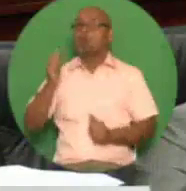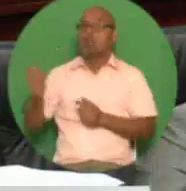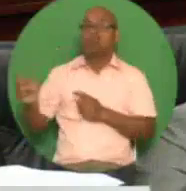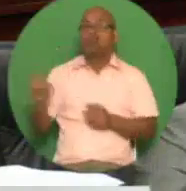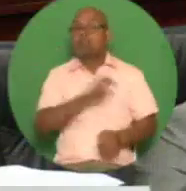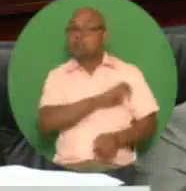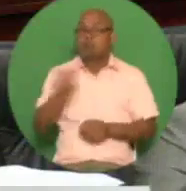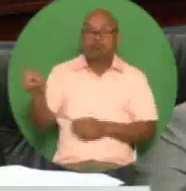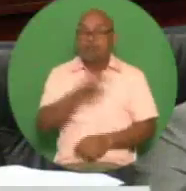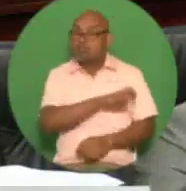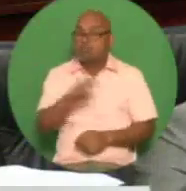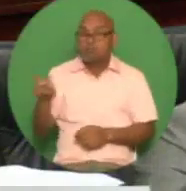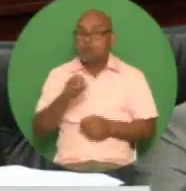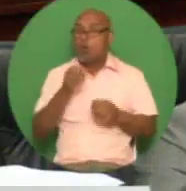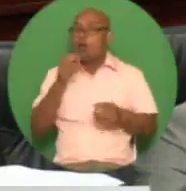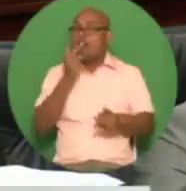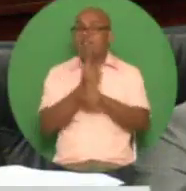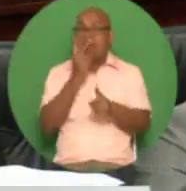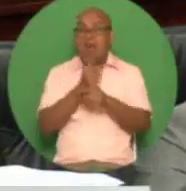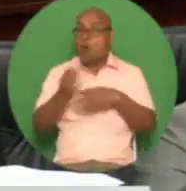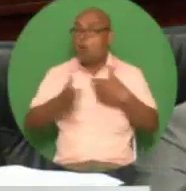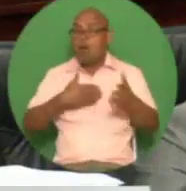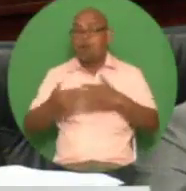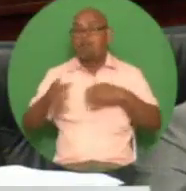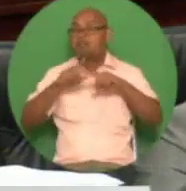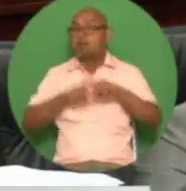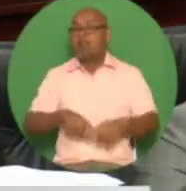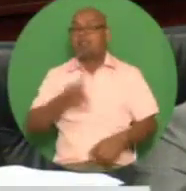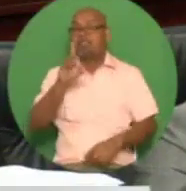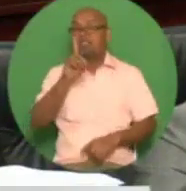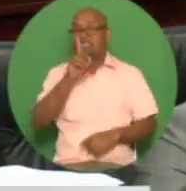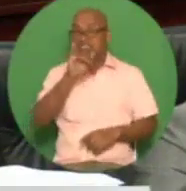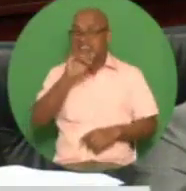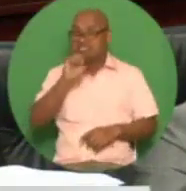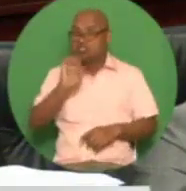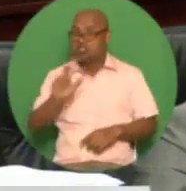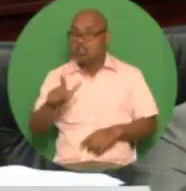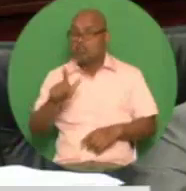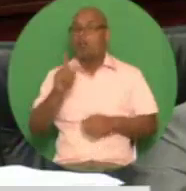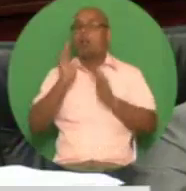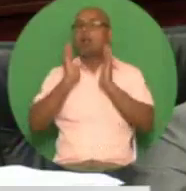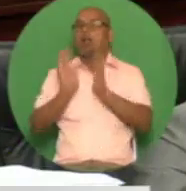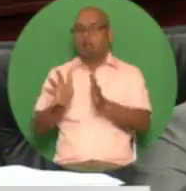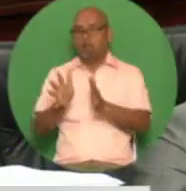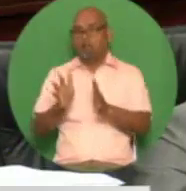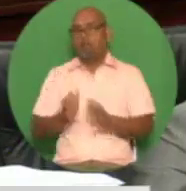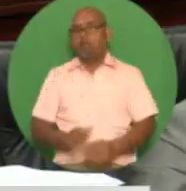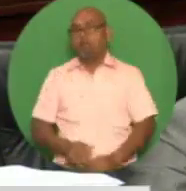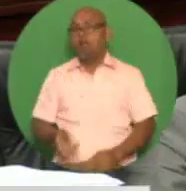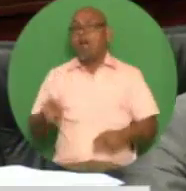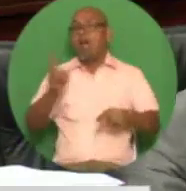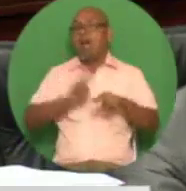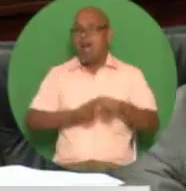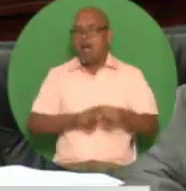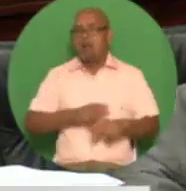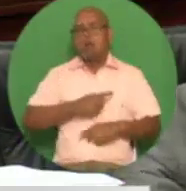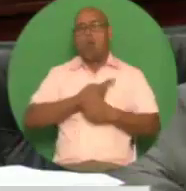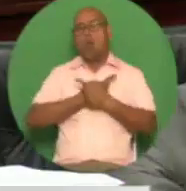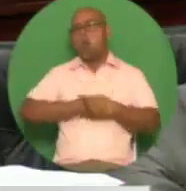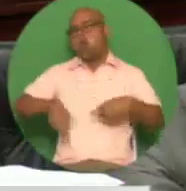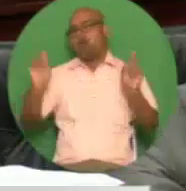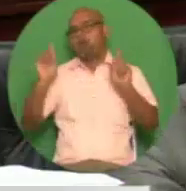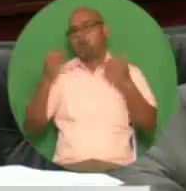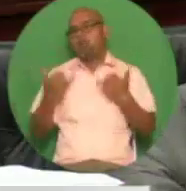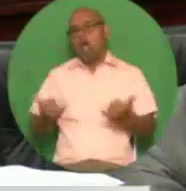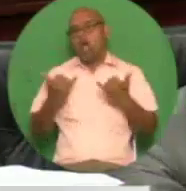vehicles and good vehicles use diesel fuel this measure will take place immediately it should be